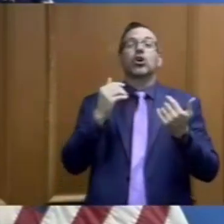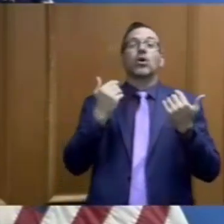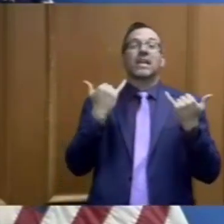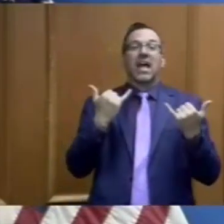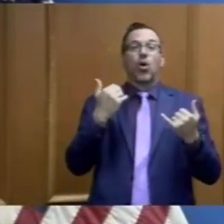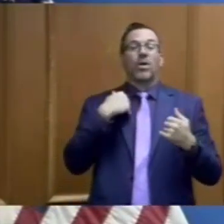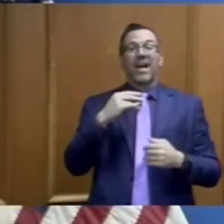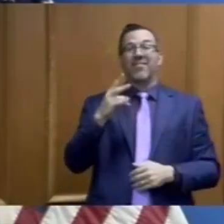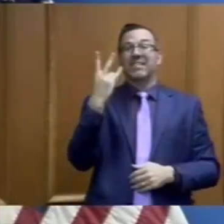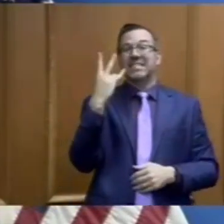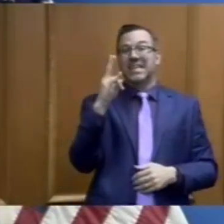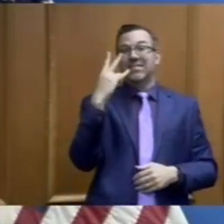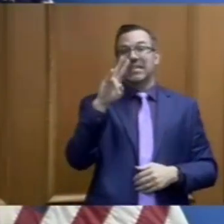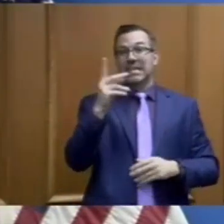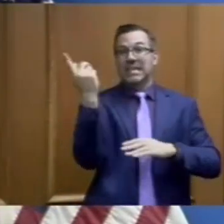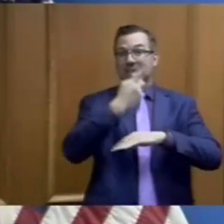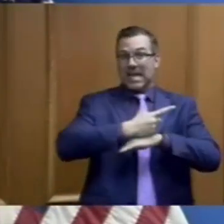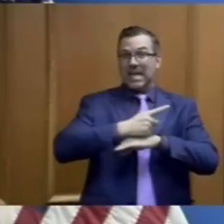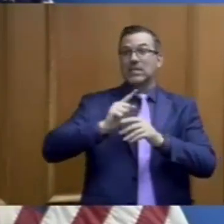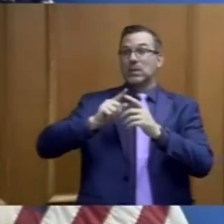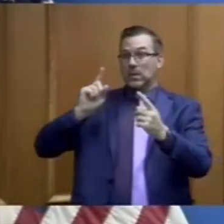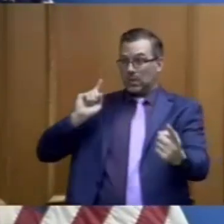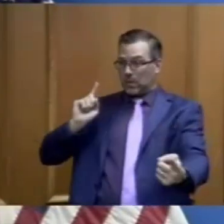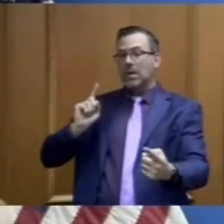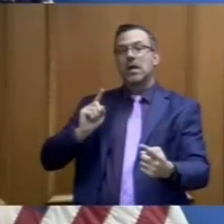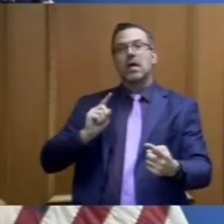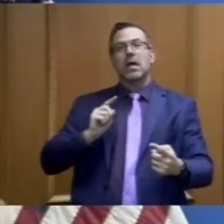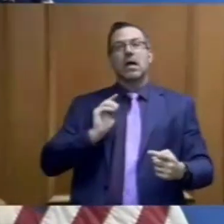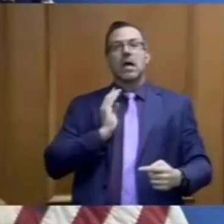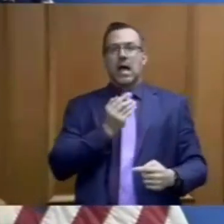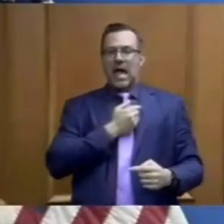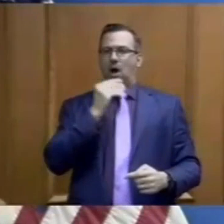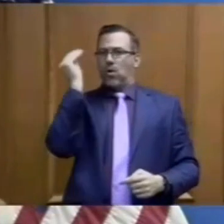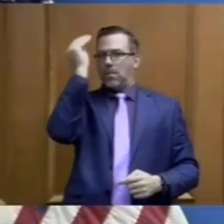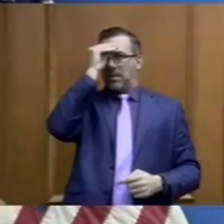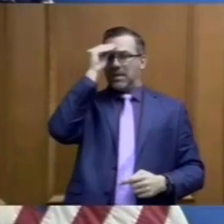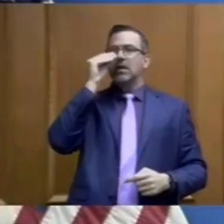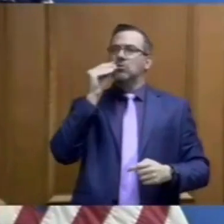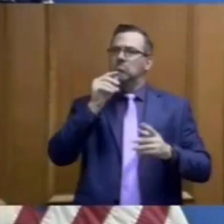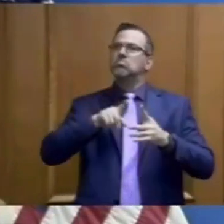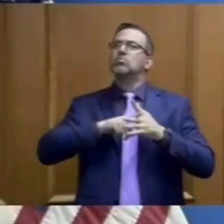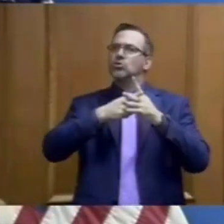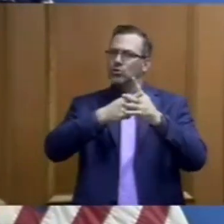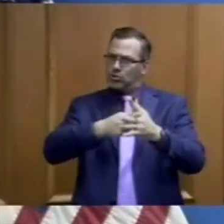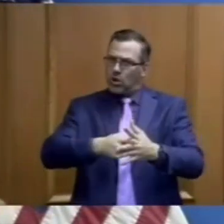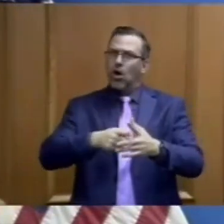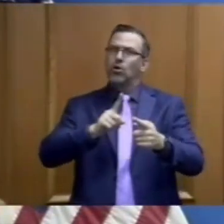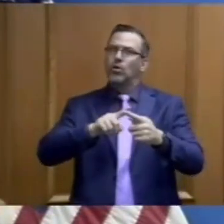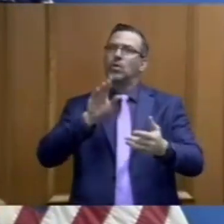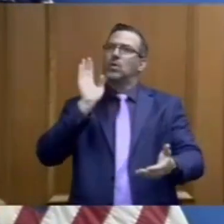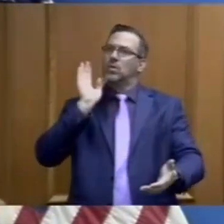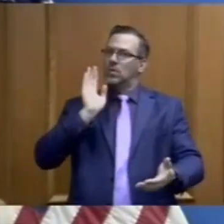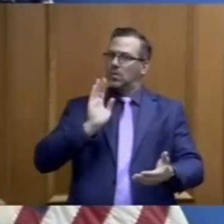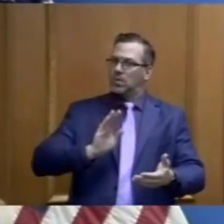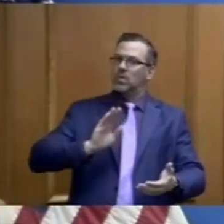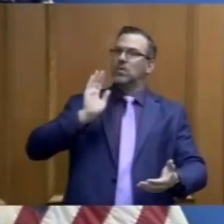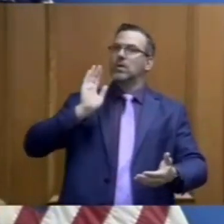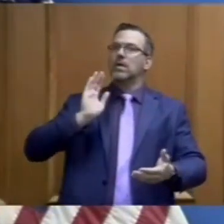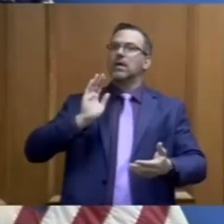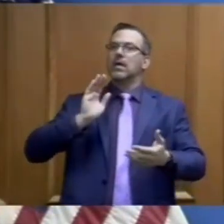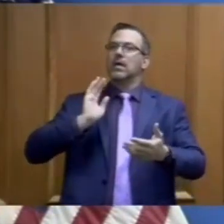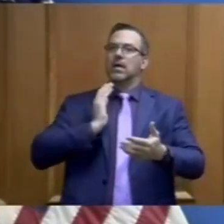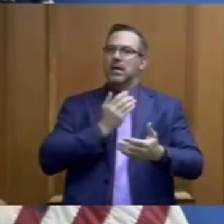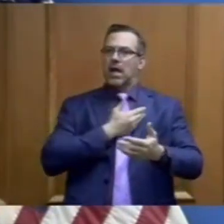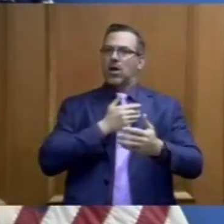worth, it's probably safe now from a medical standpoint to start relaxing that a little bit. So those numbers are important